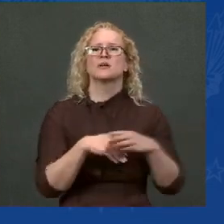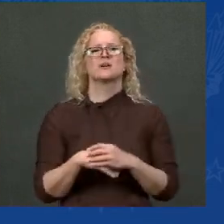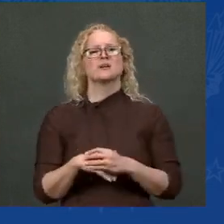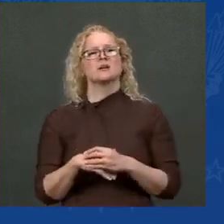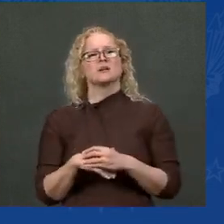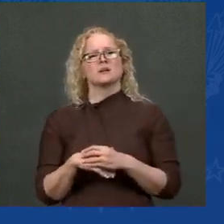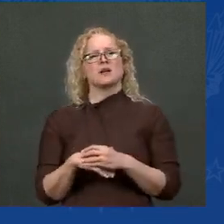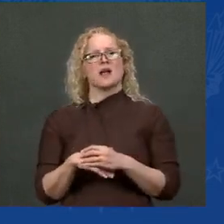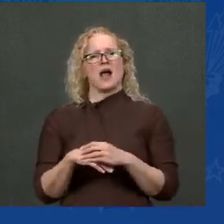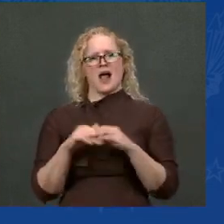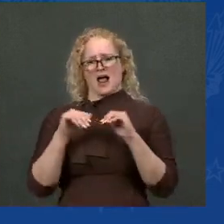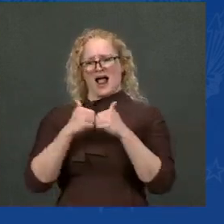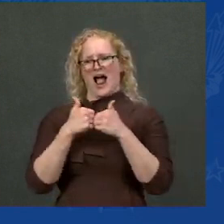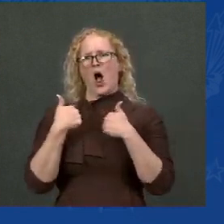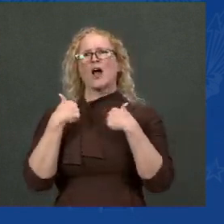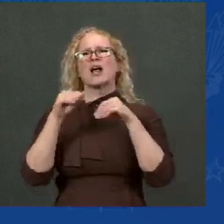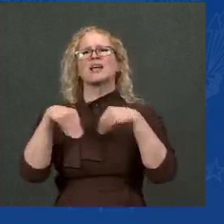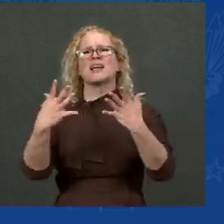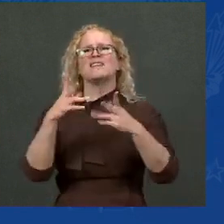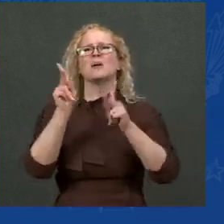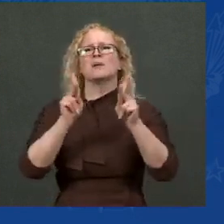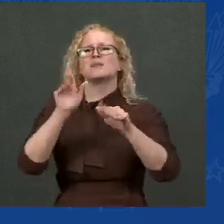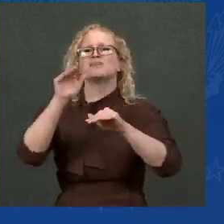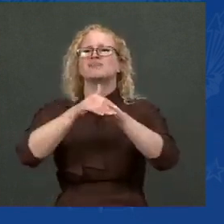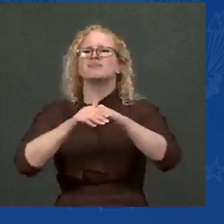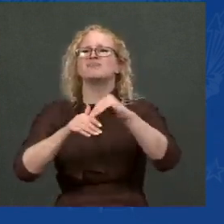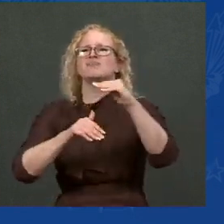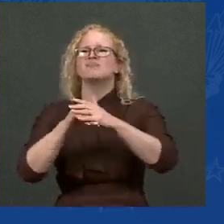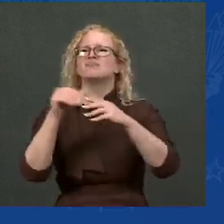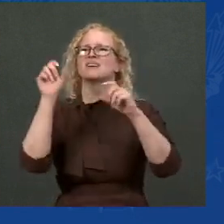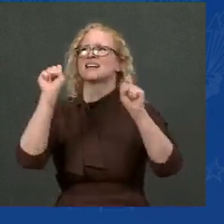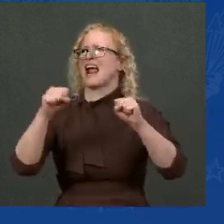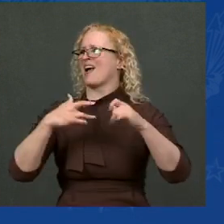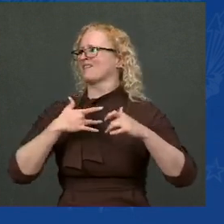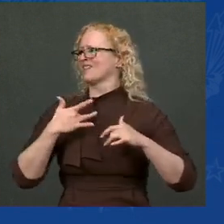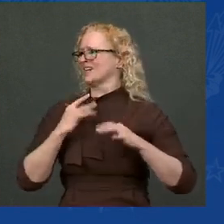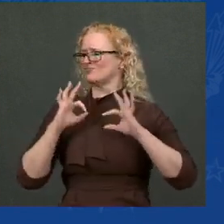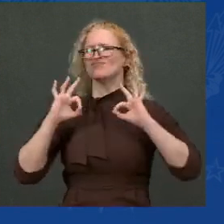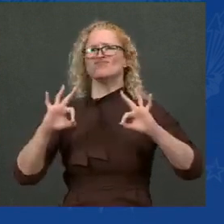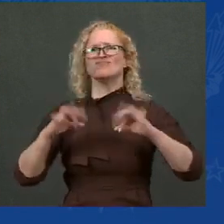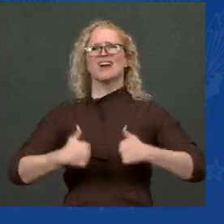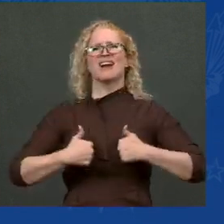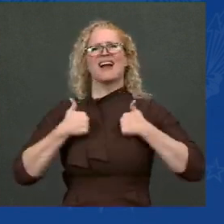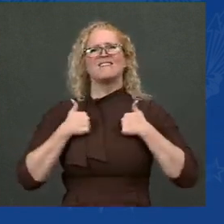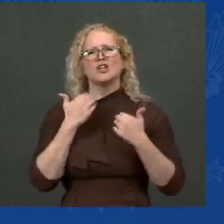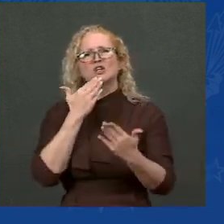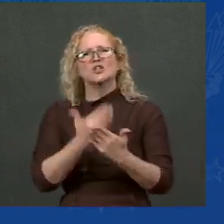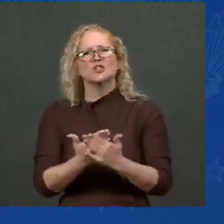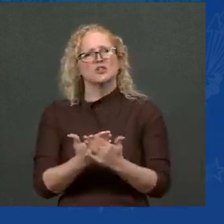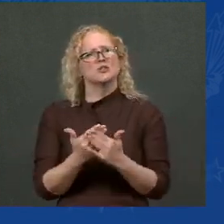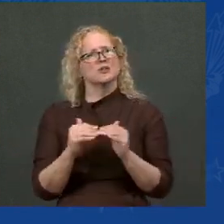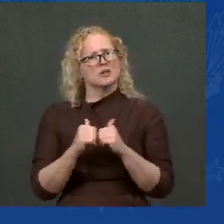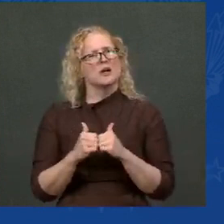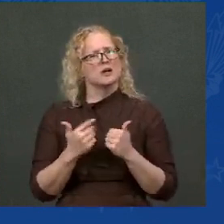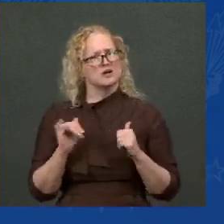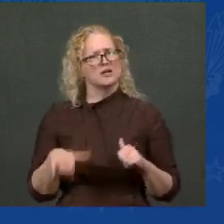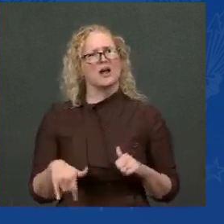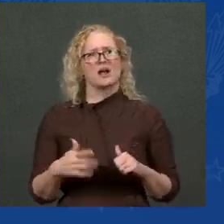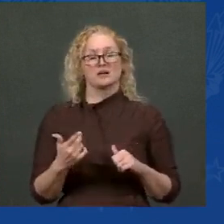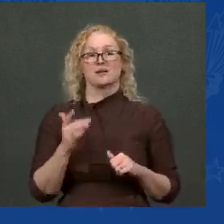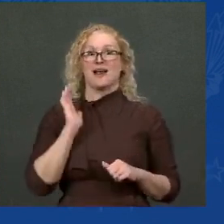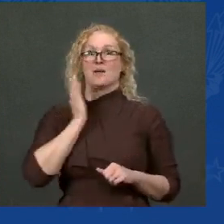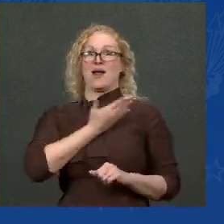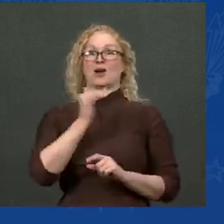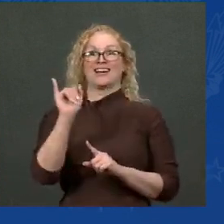breathing room. That's in addition to the infrastructure bill that will create millions of jobs rebuilding the arteries of our economy.